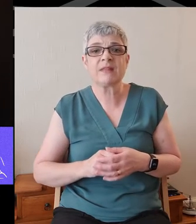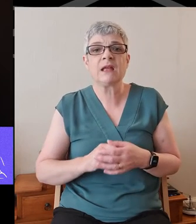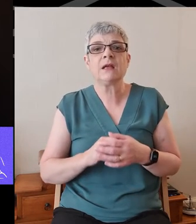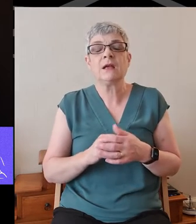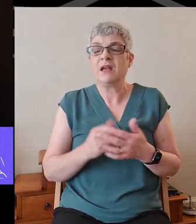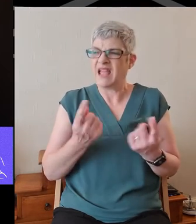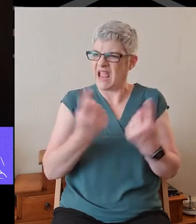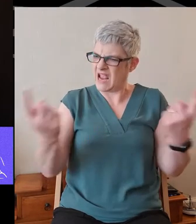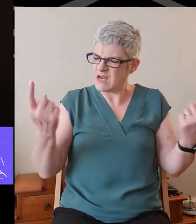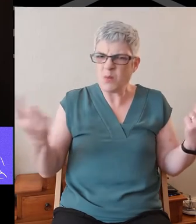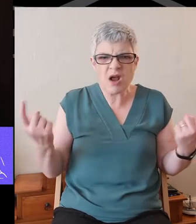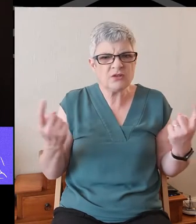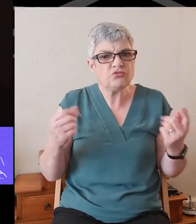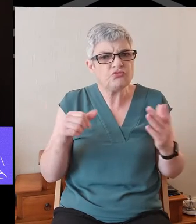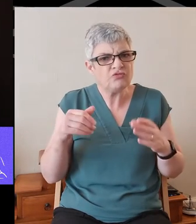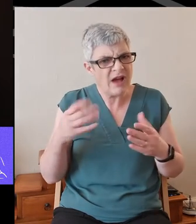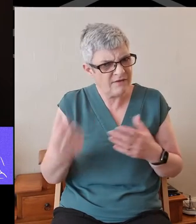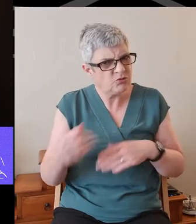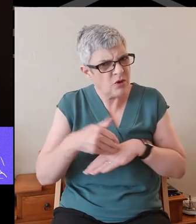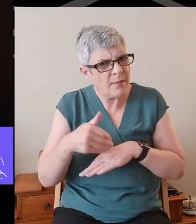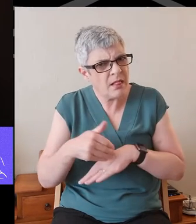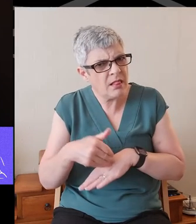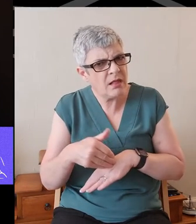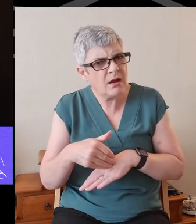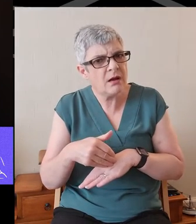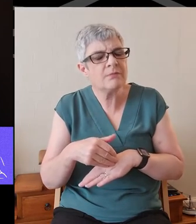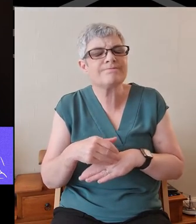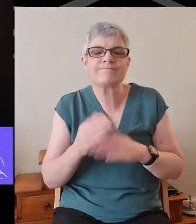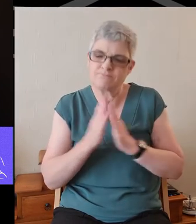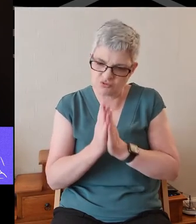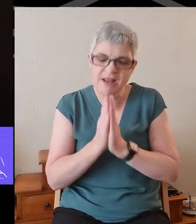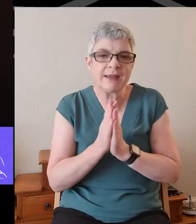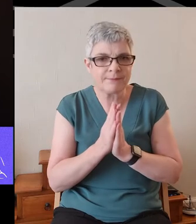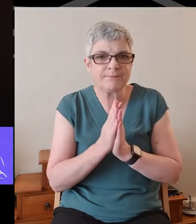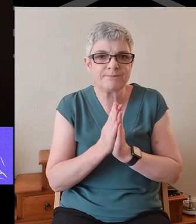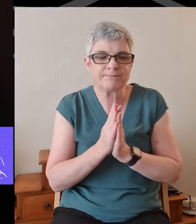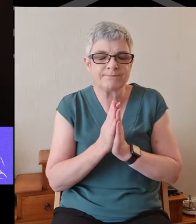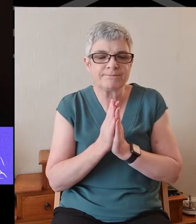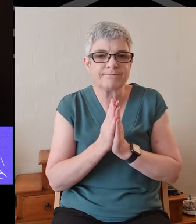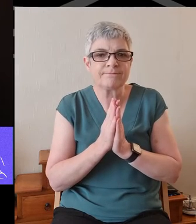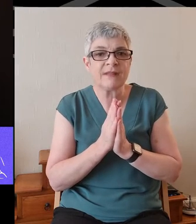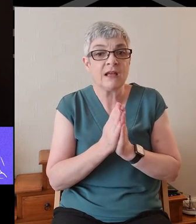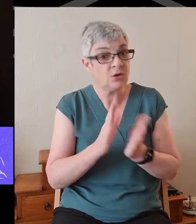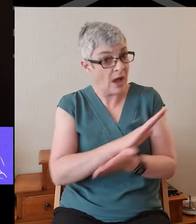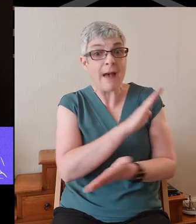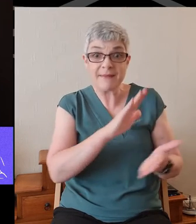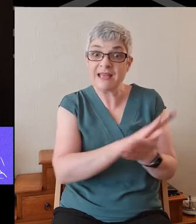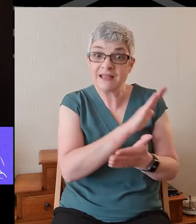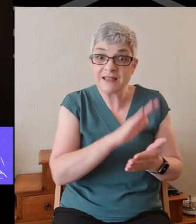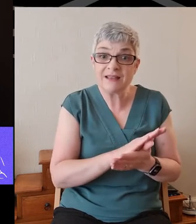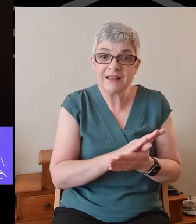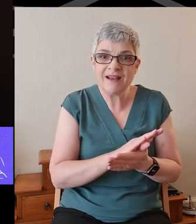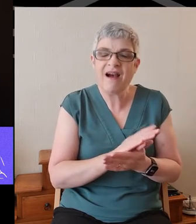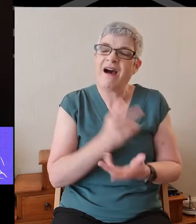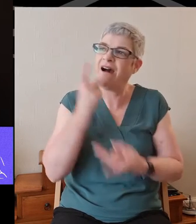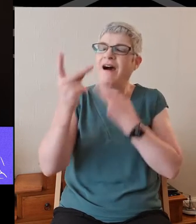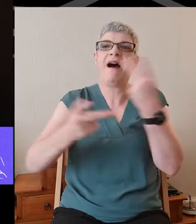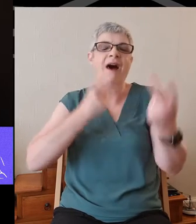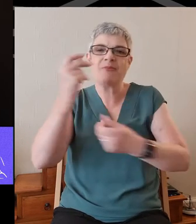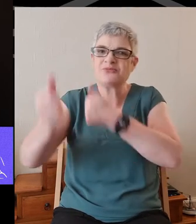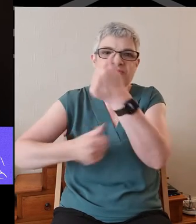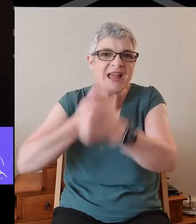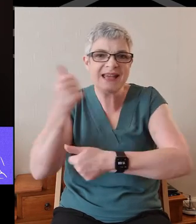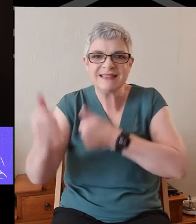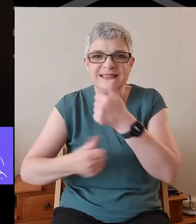Is anyone among you in trouble? Let them pray. Is anyone happy? Let them sing songs of